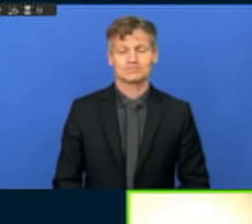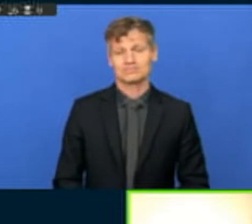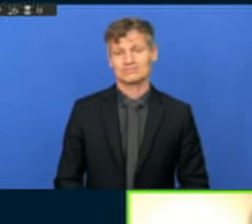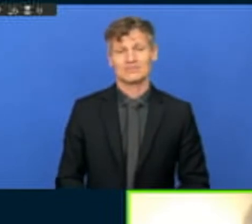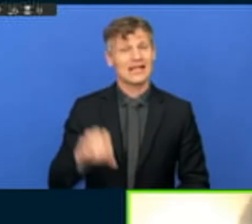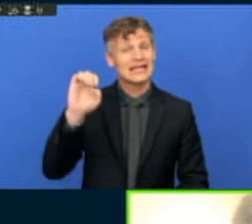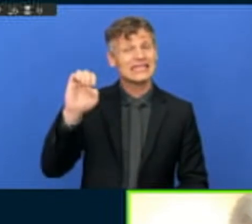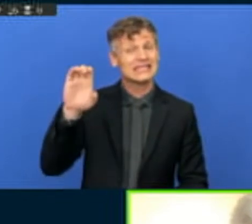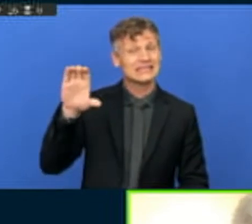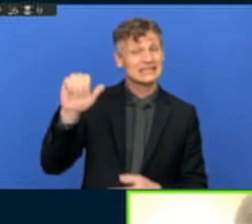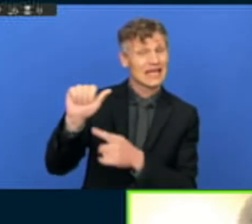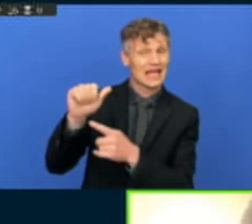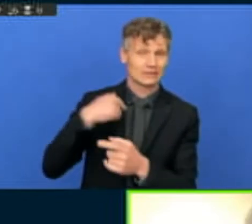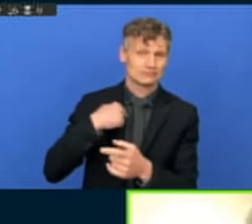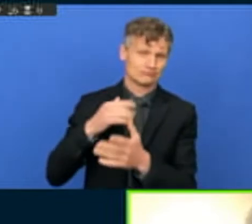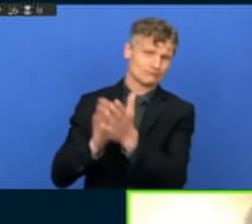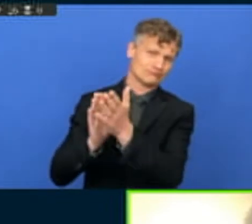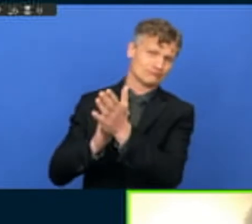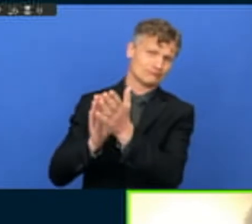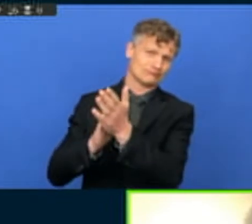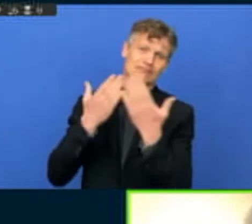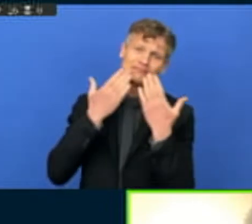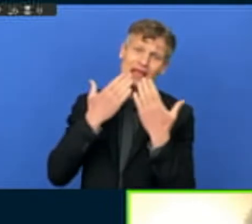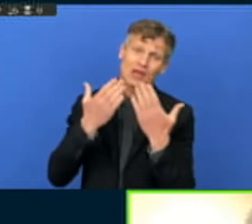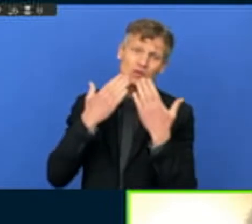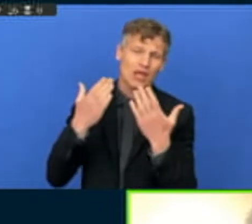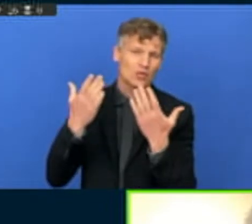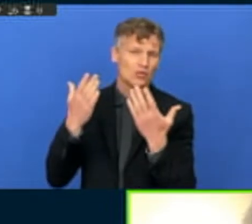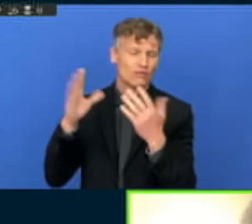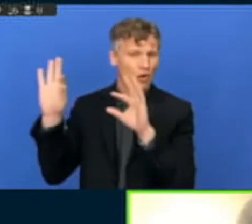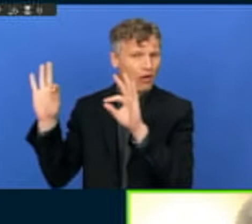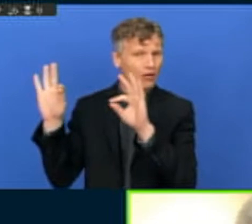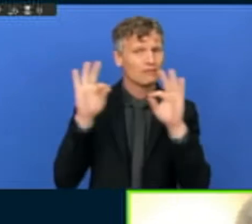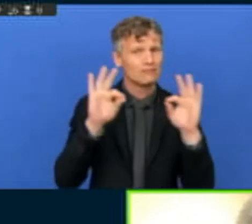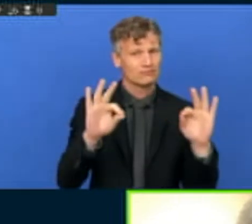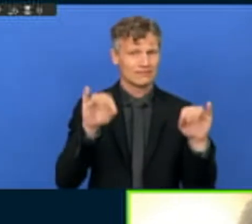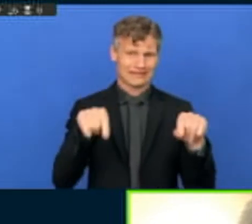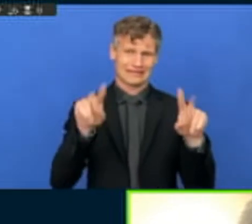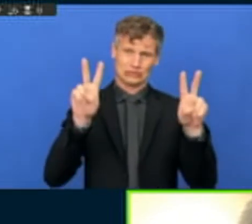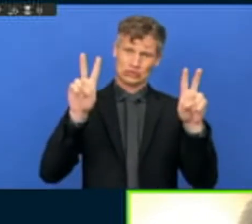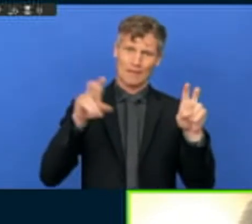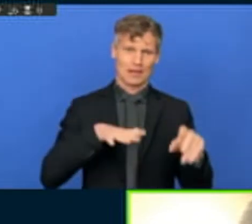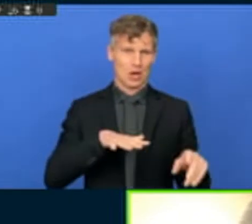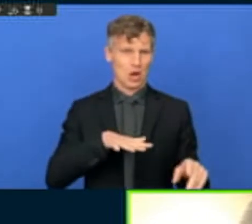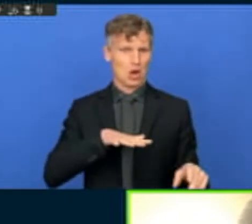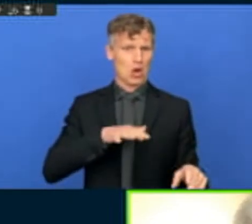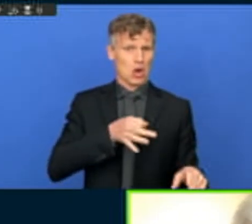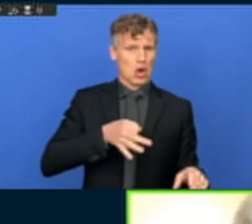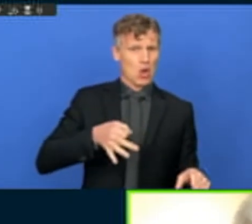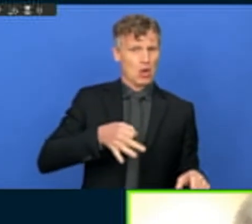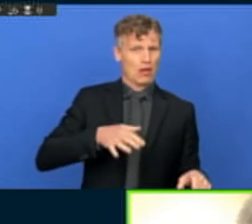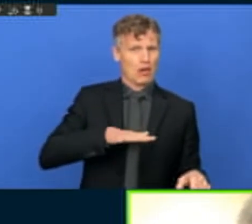for taking the initiative to bring this topic of local reporting so central in the